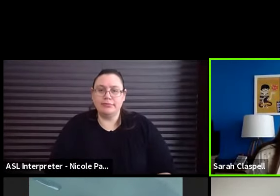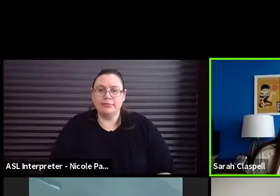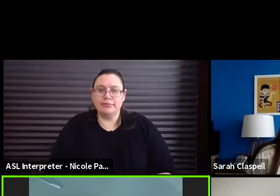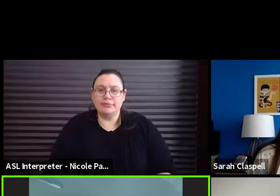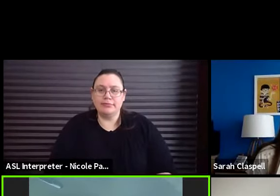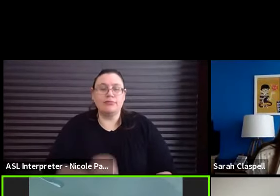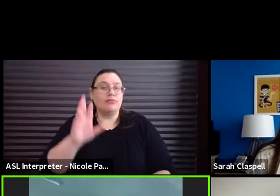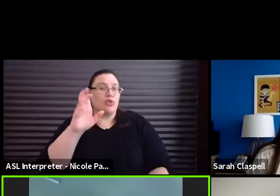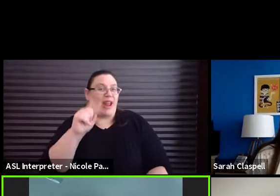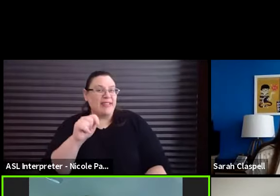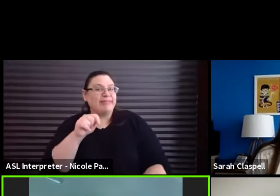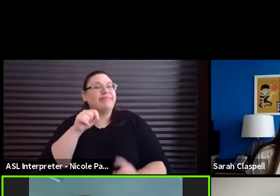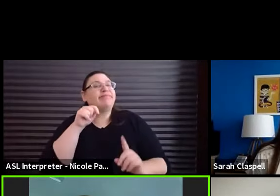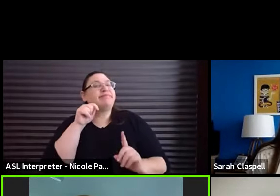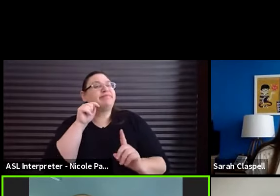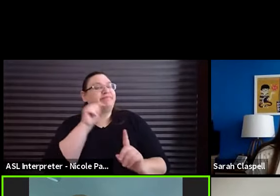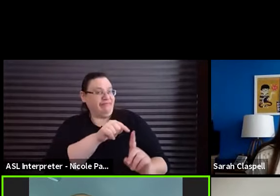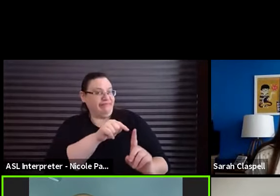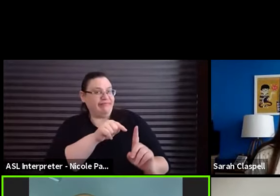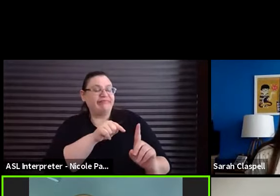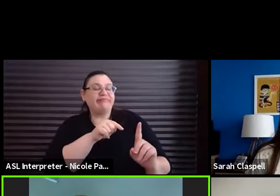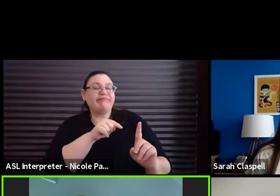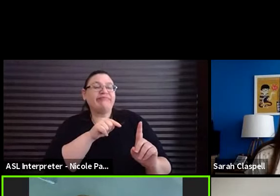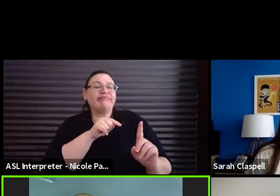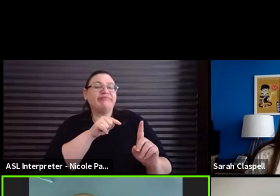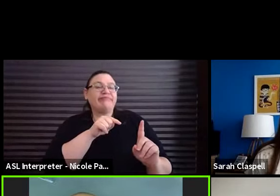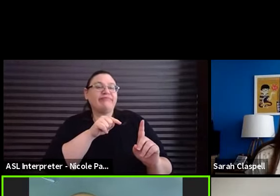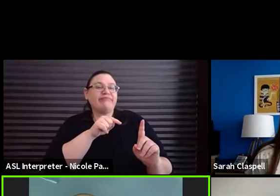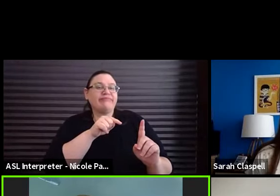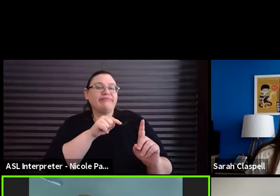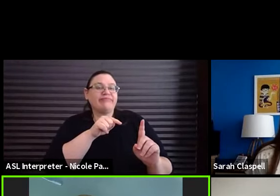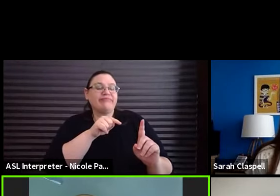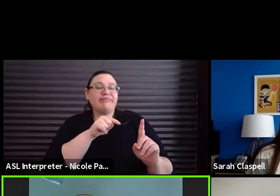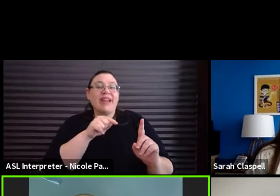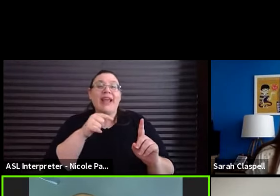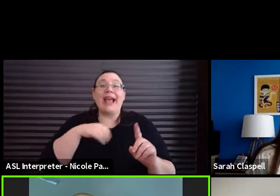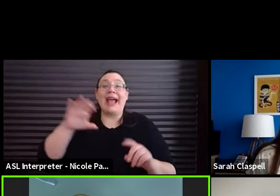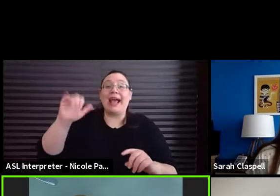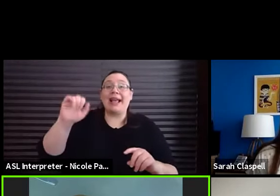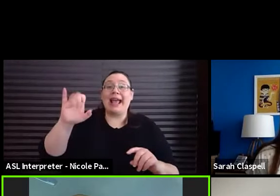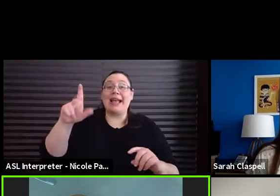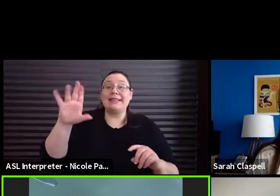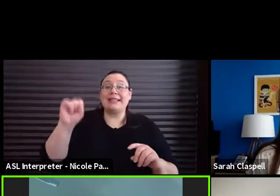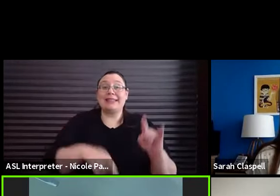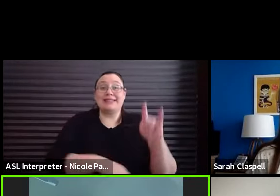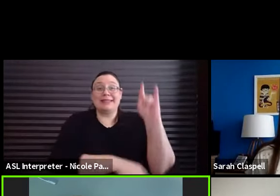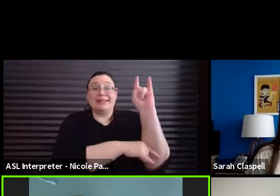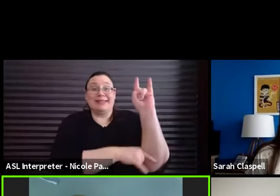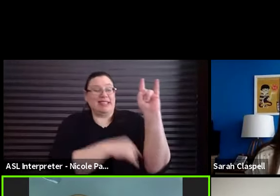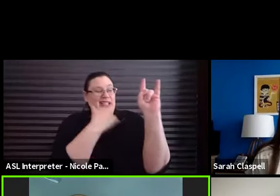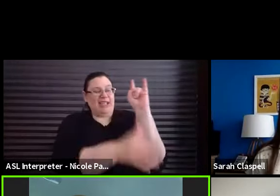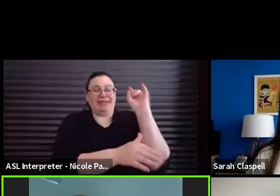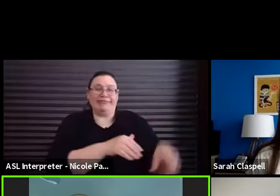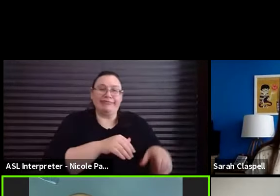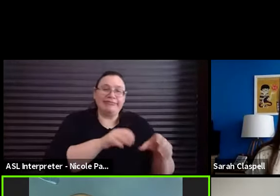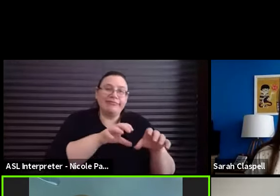She also splits open cactuses to drink their water.